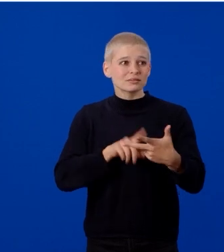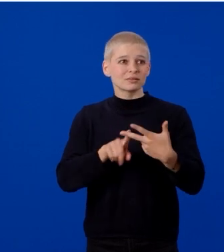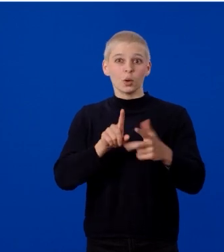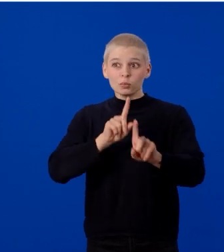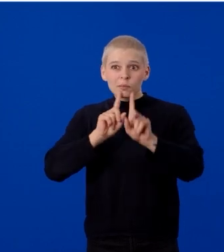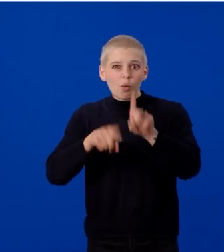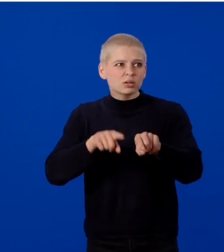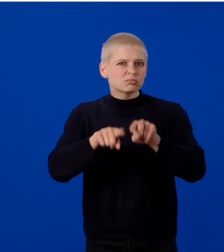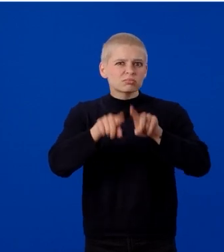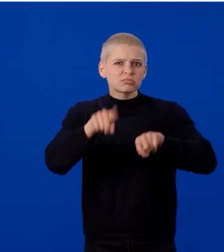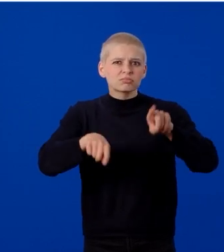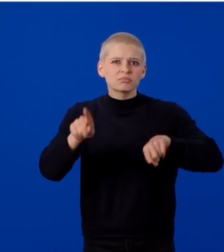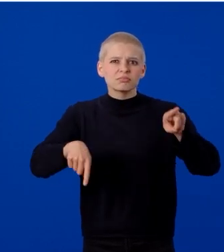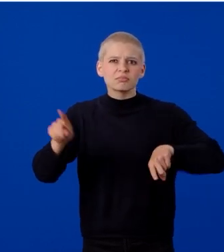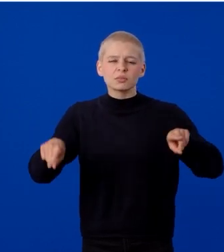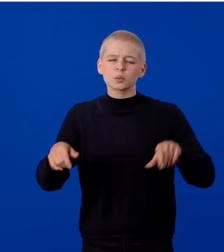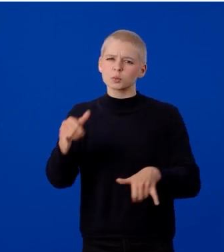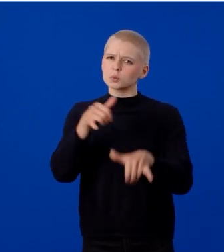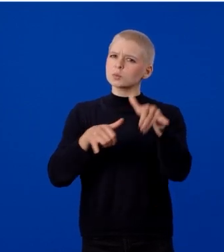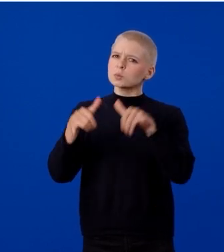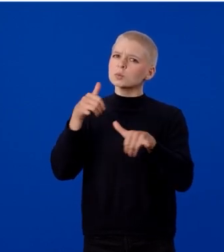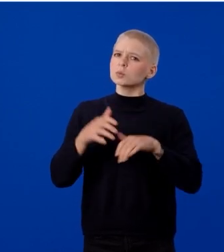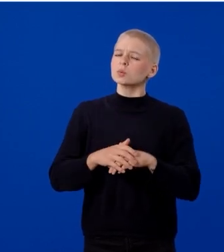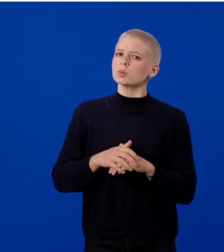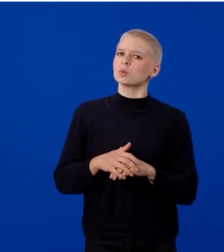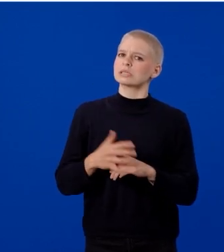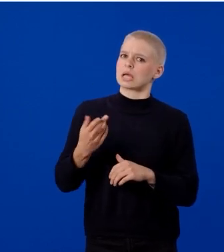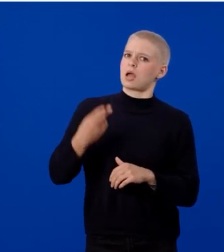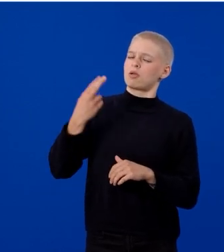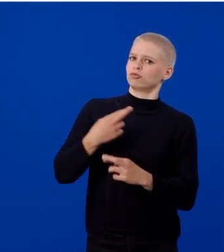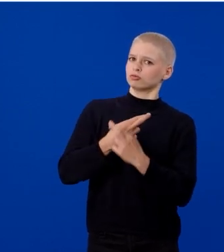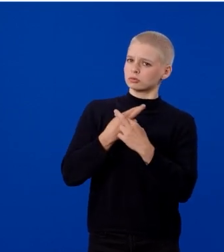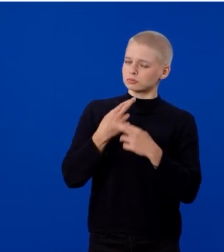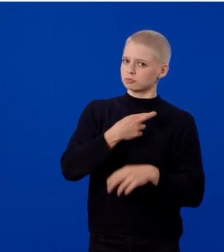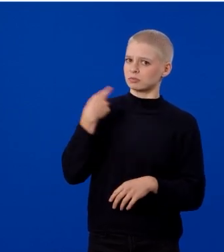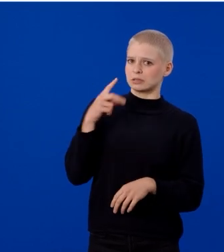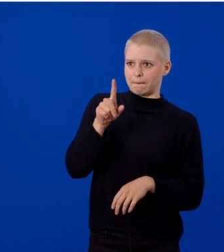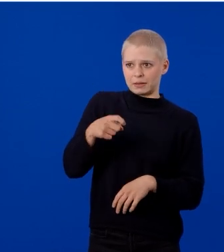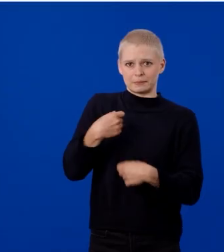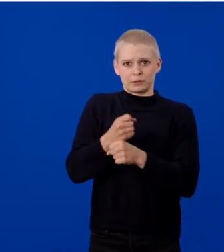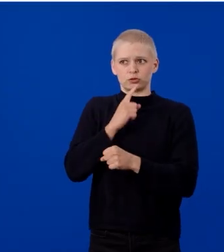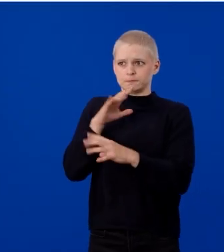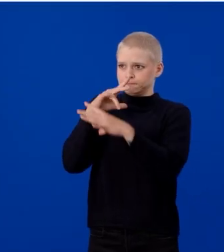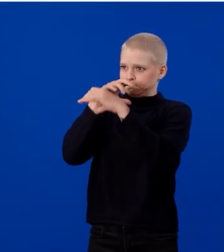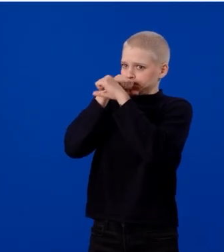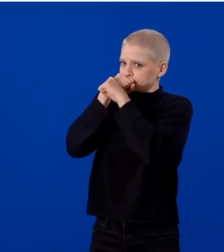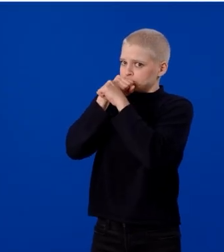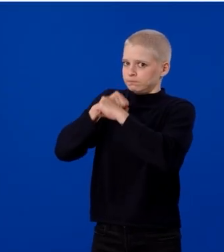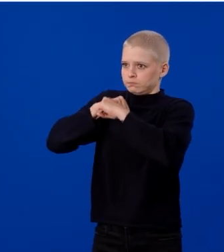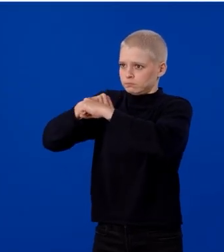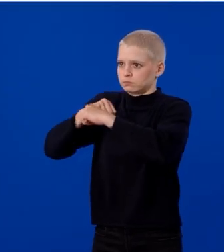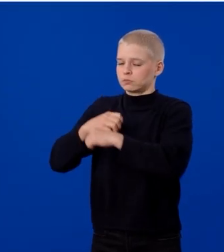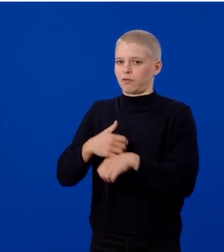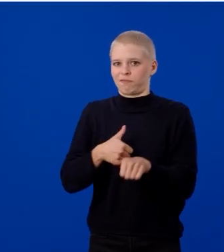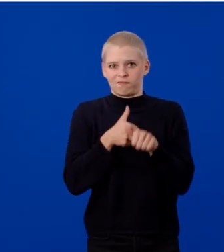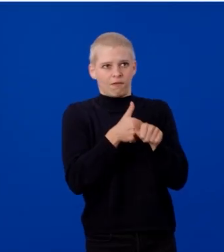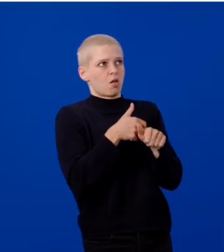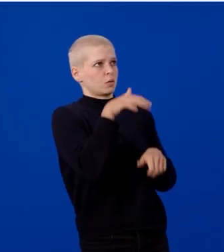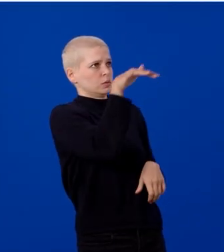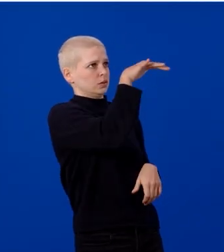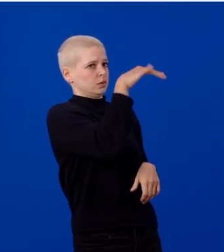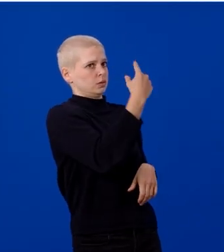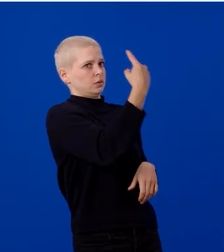of every kind. The stakes are high. You have to keep data protected, follow strict governance,